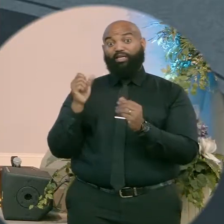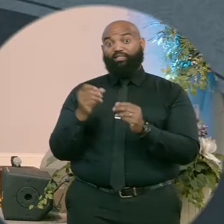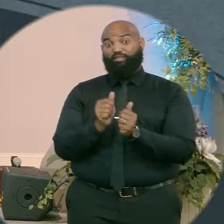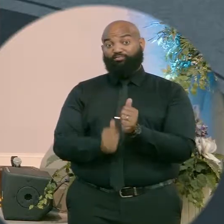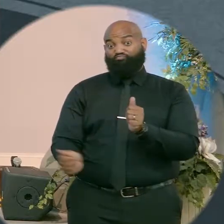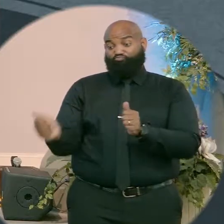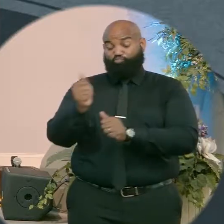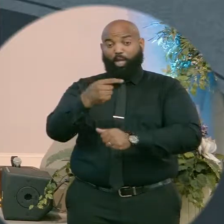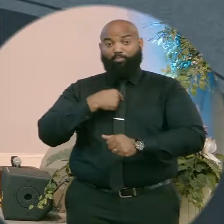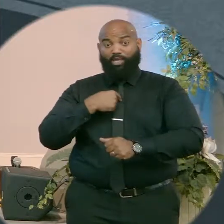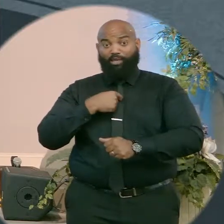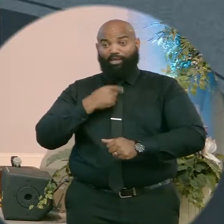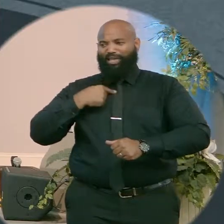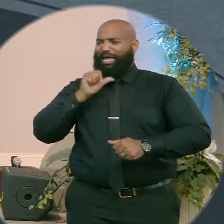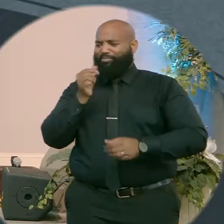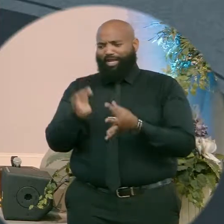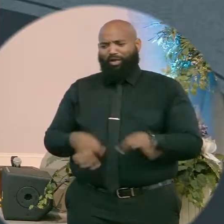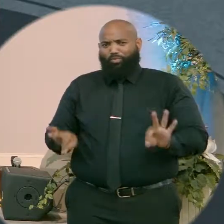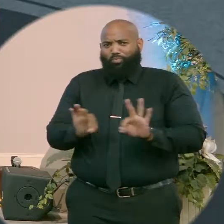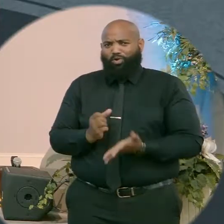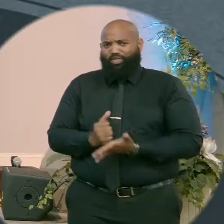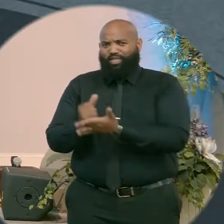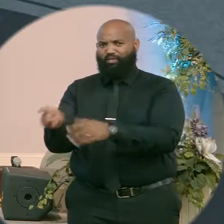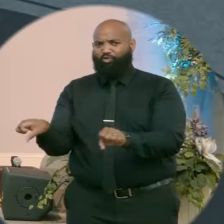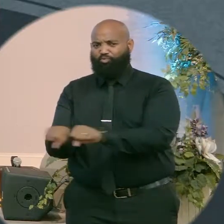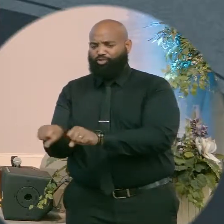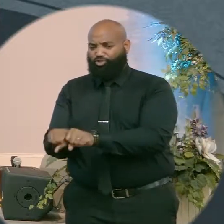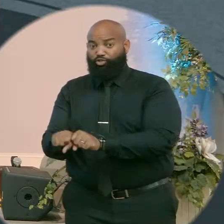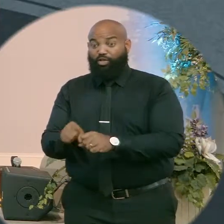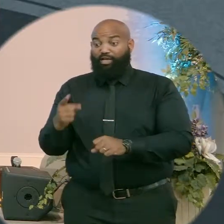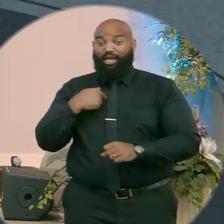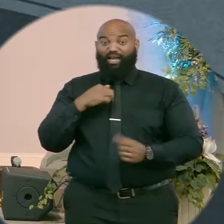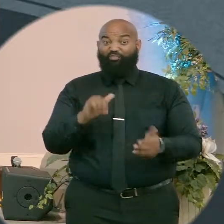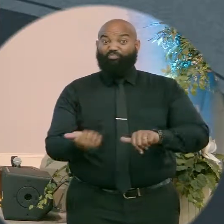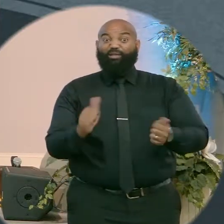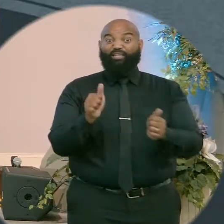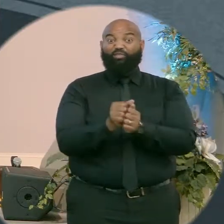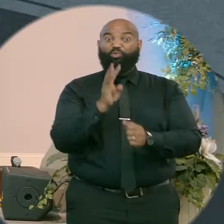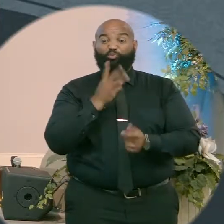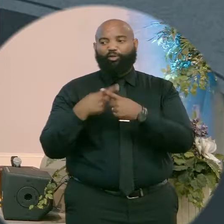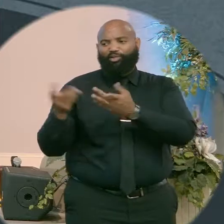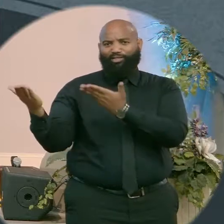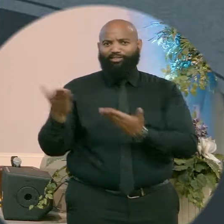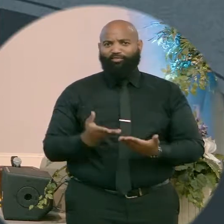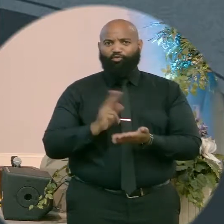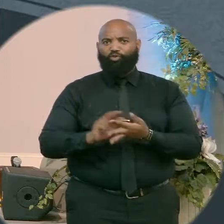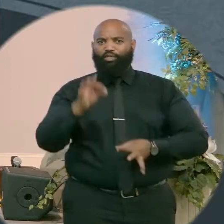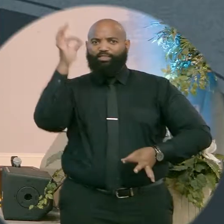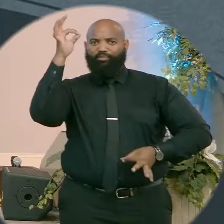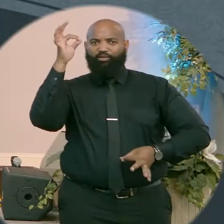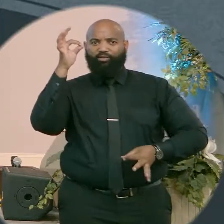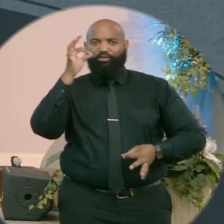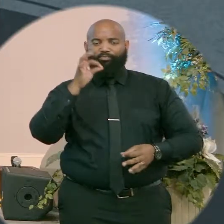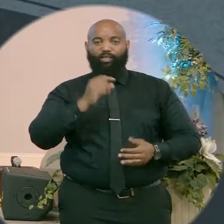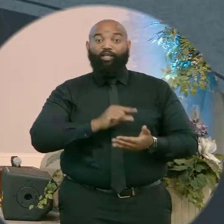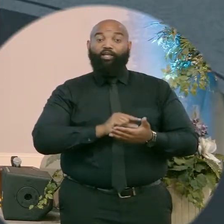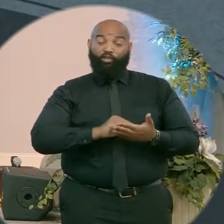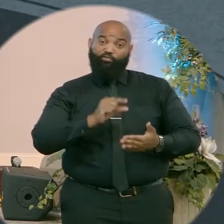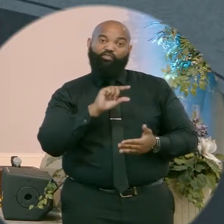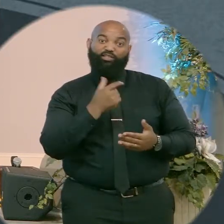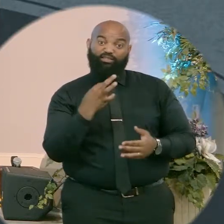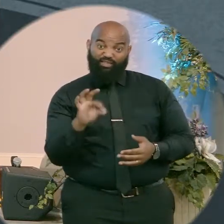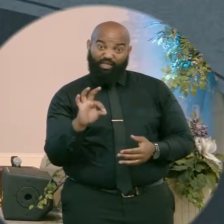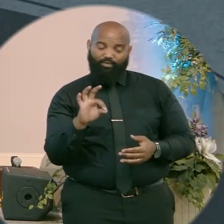untie. I have baptized you with water, but he will baptize you with the Holy Spirit. Verse nine, in those days, Jesus